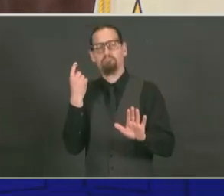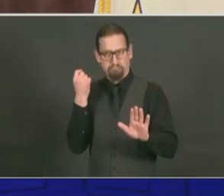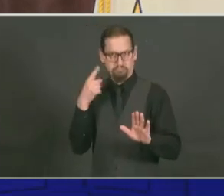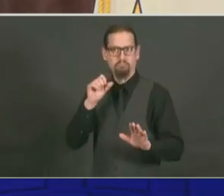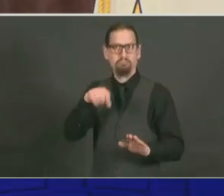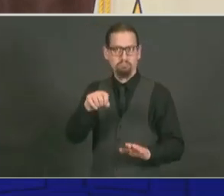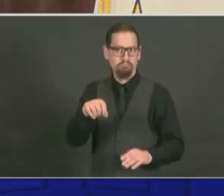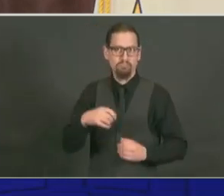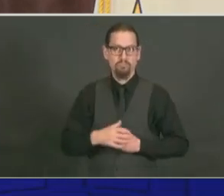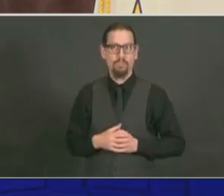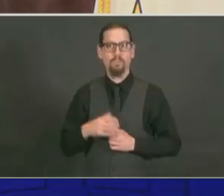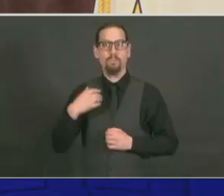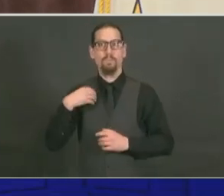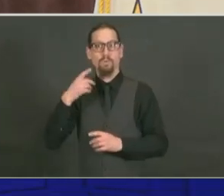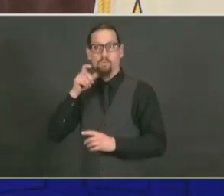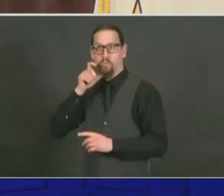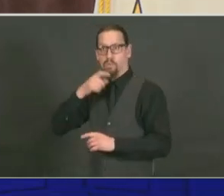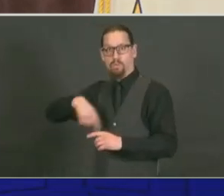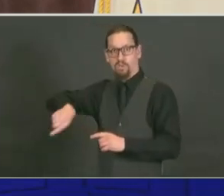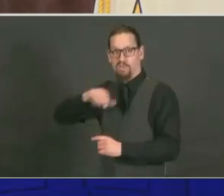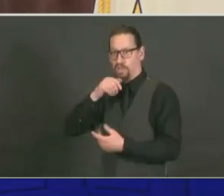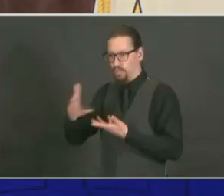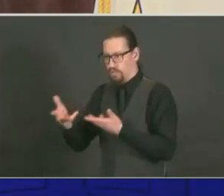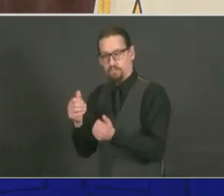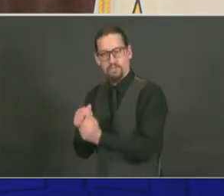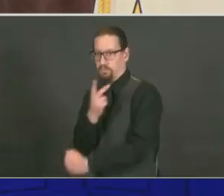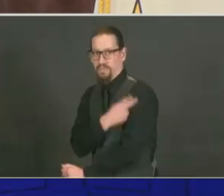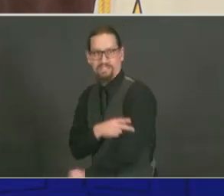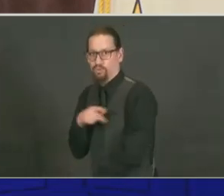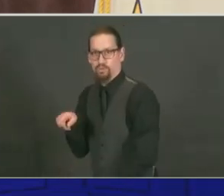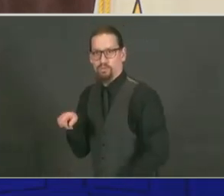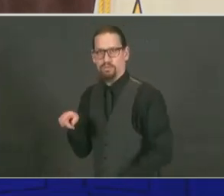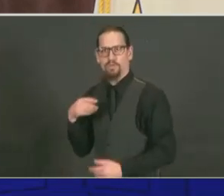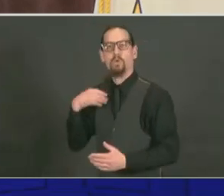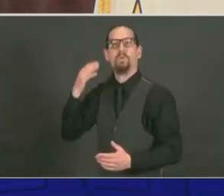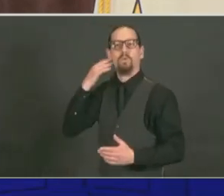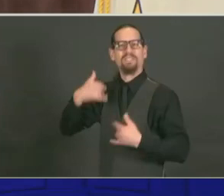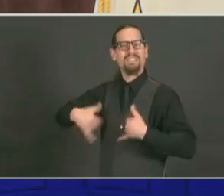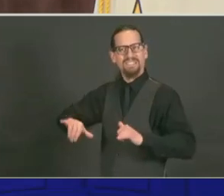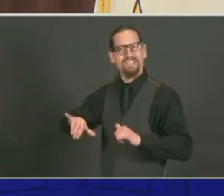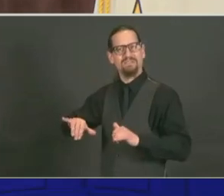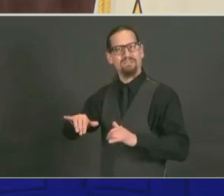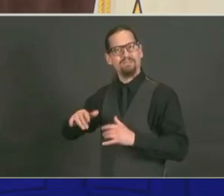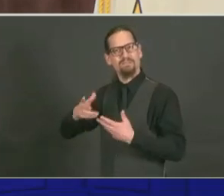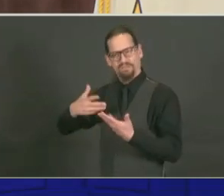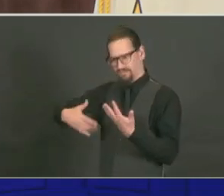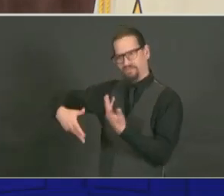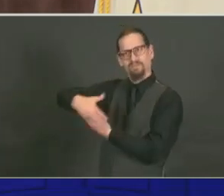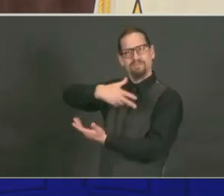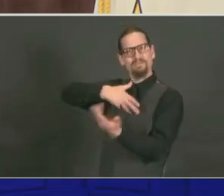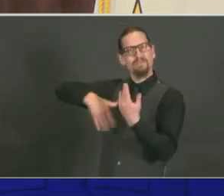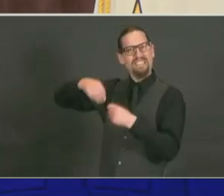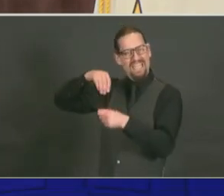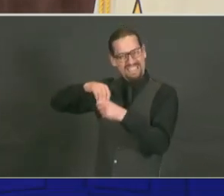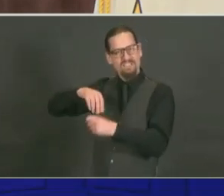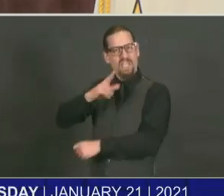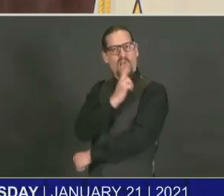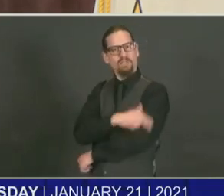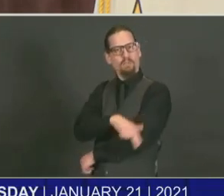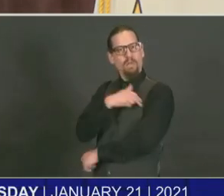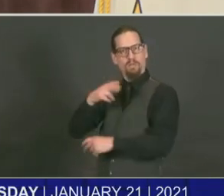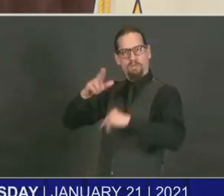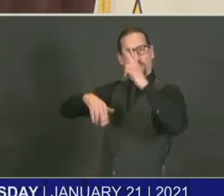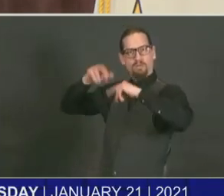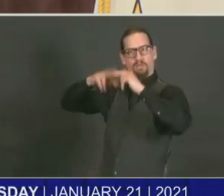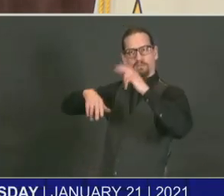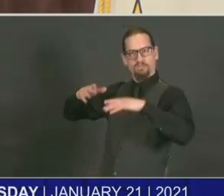not directly interfacing with patients still do contribute to the hospital functioning well and